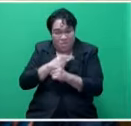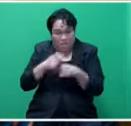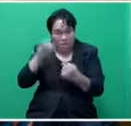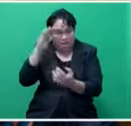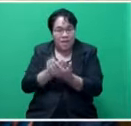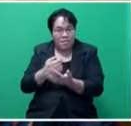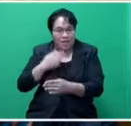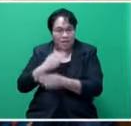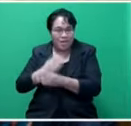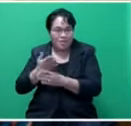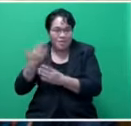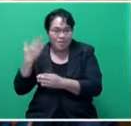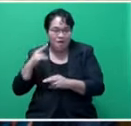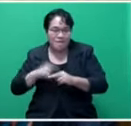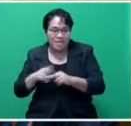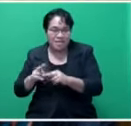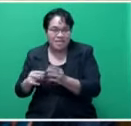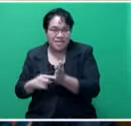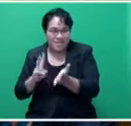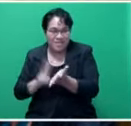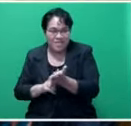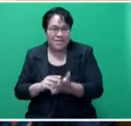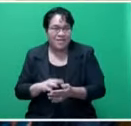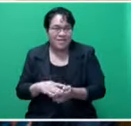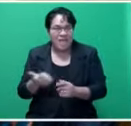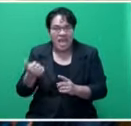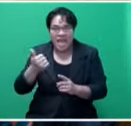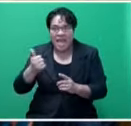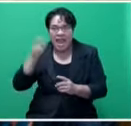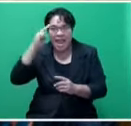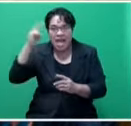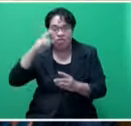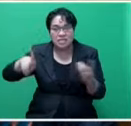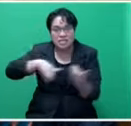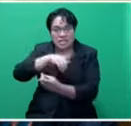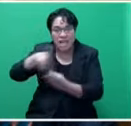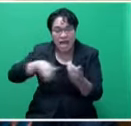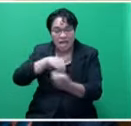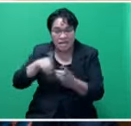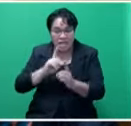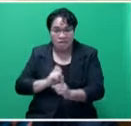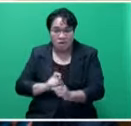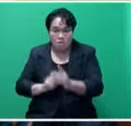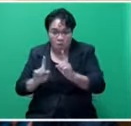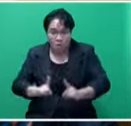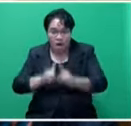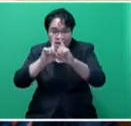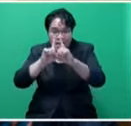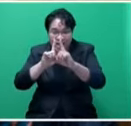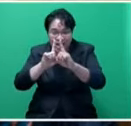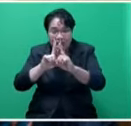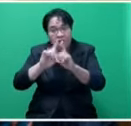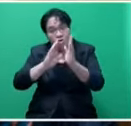Fiji TV where I used to make submissions to the 10th, any natural disaster, when you put all your eggs in one basket and that